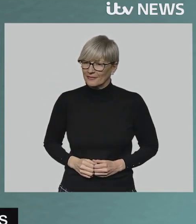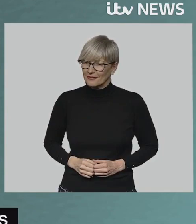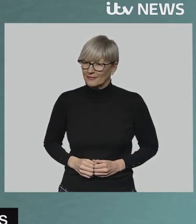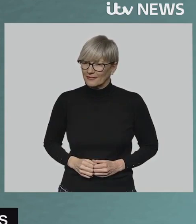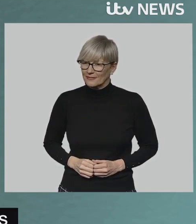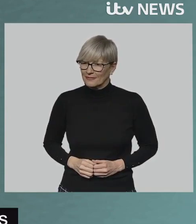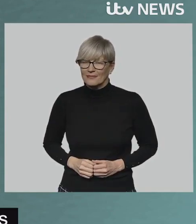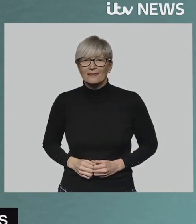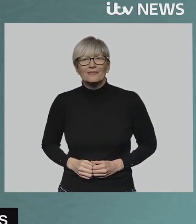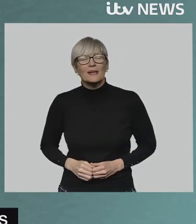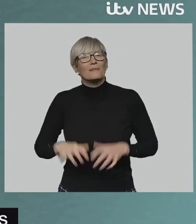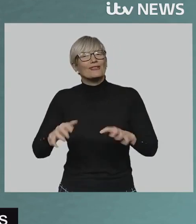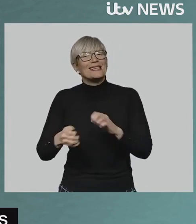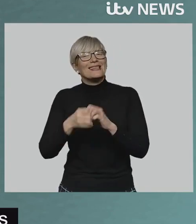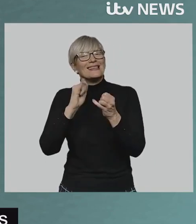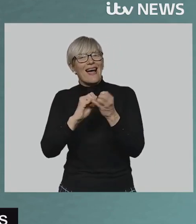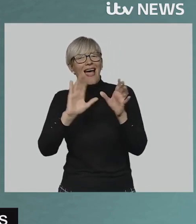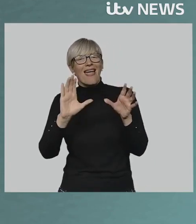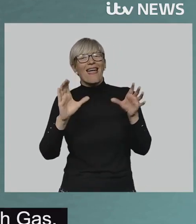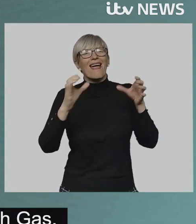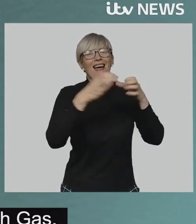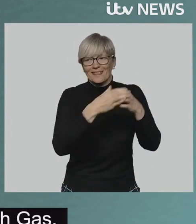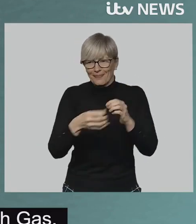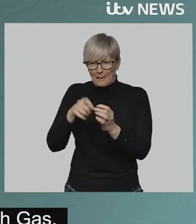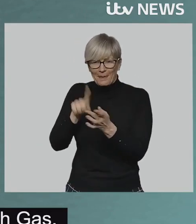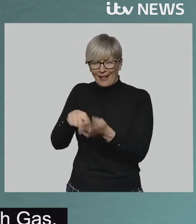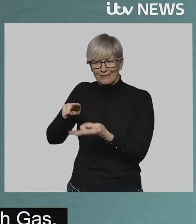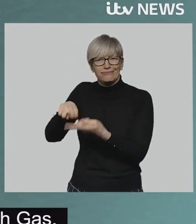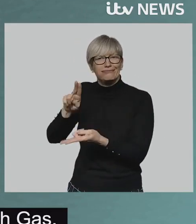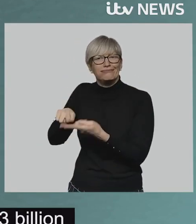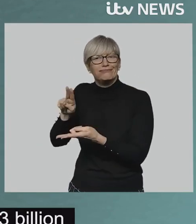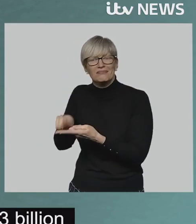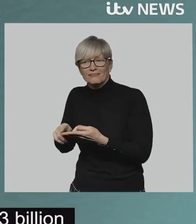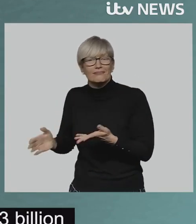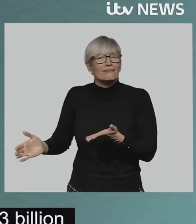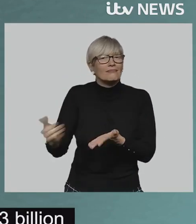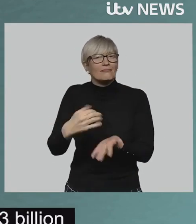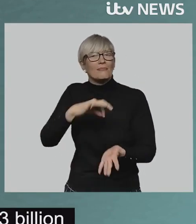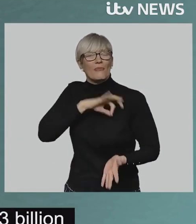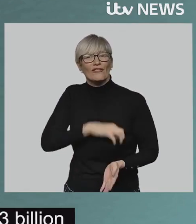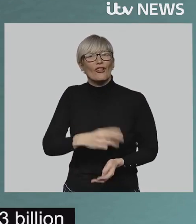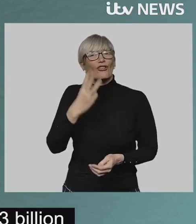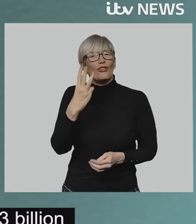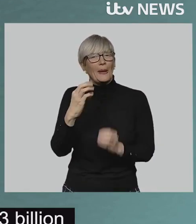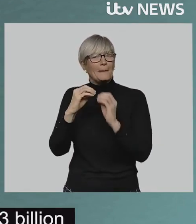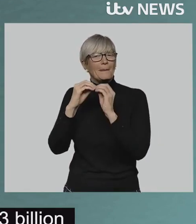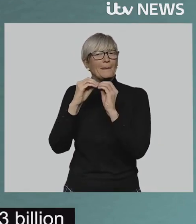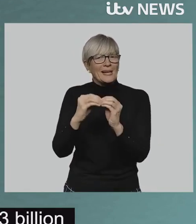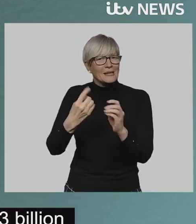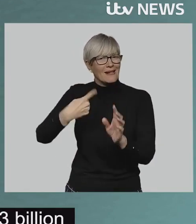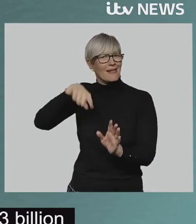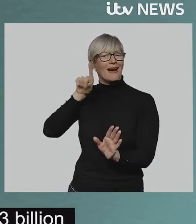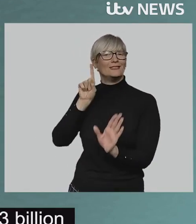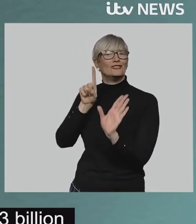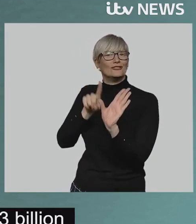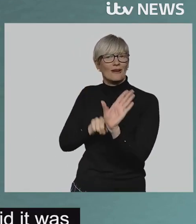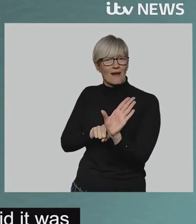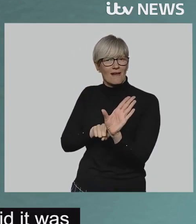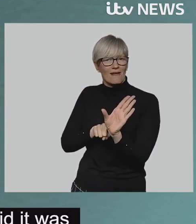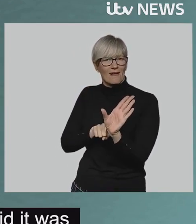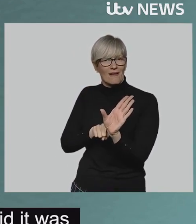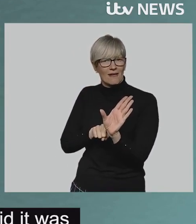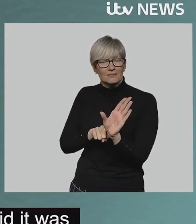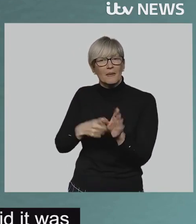High energy costs have led to profits tripling for the owners of British Gas, who made more than £3 billion last year.